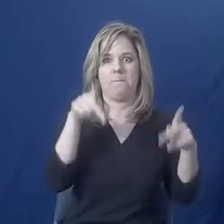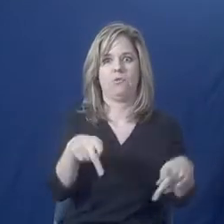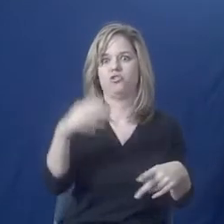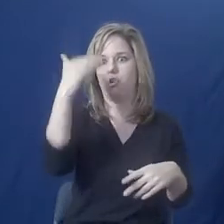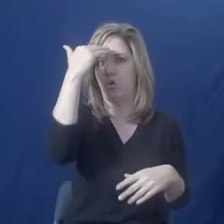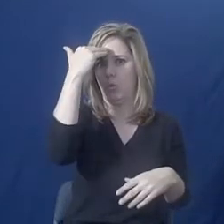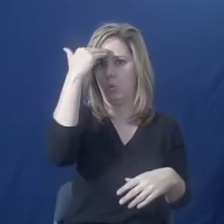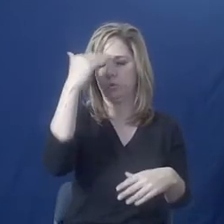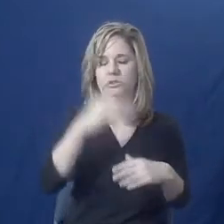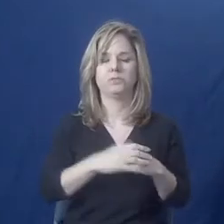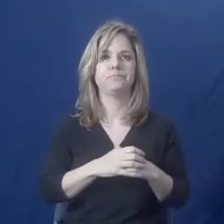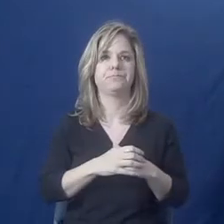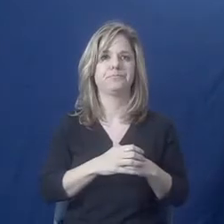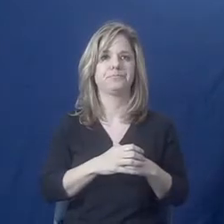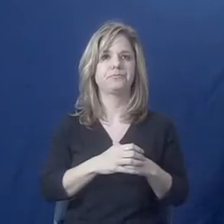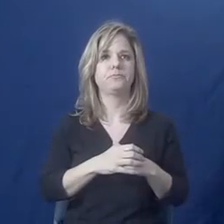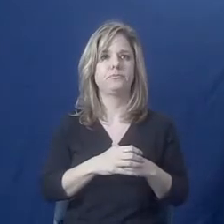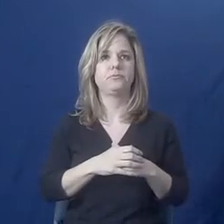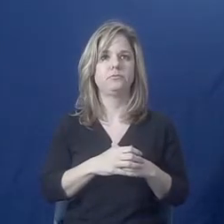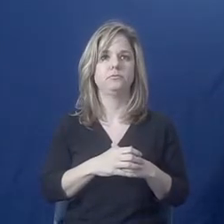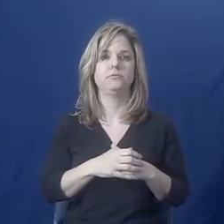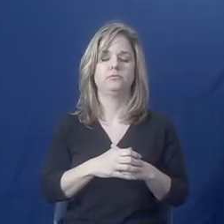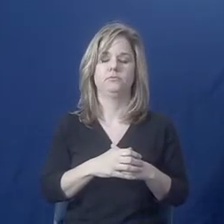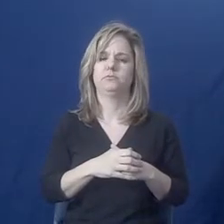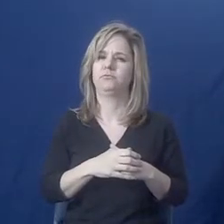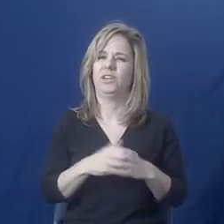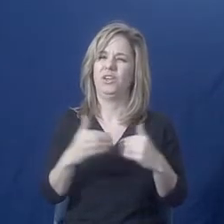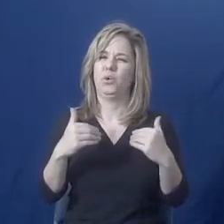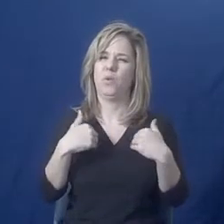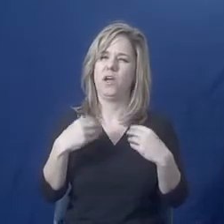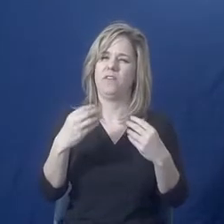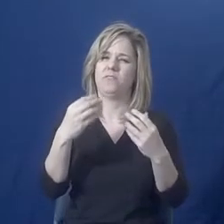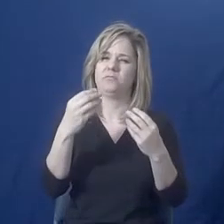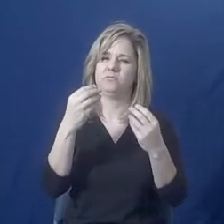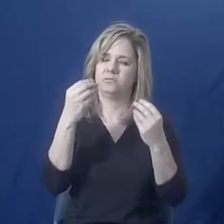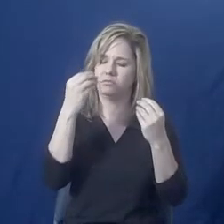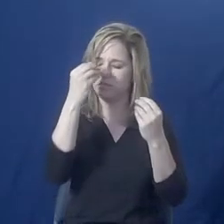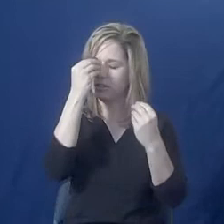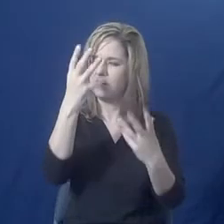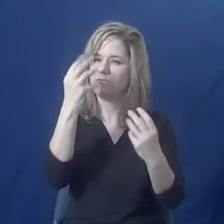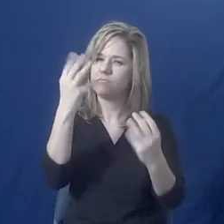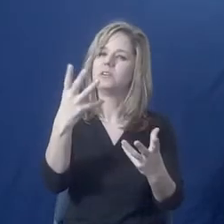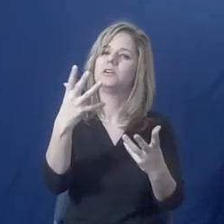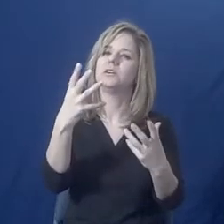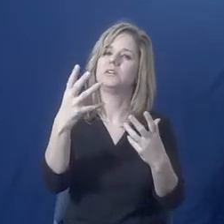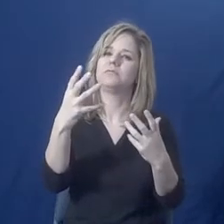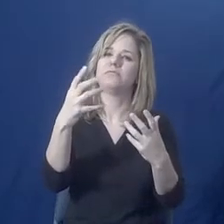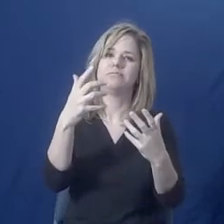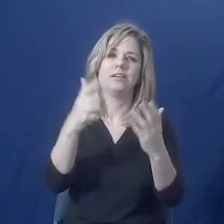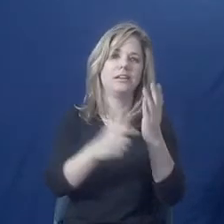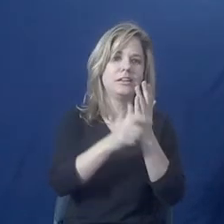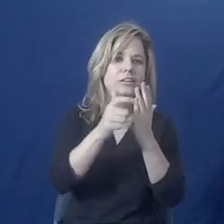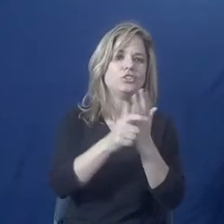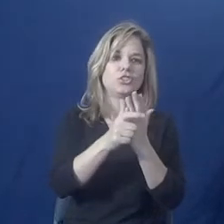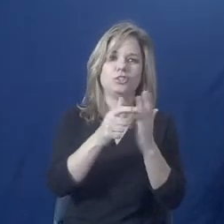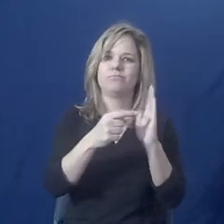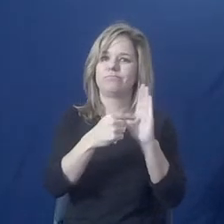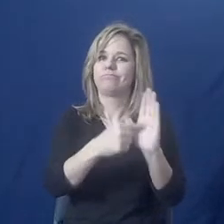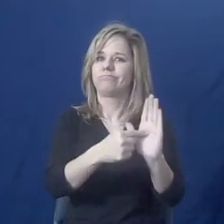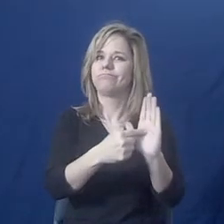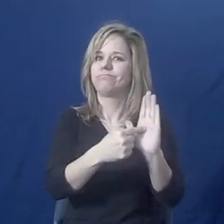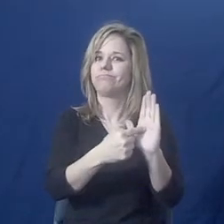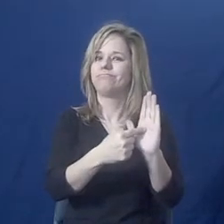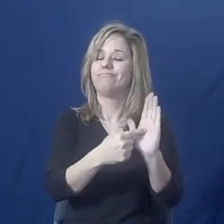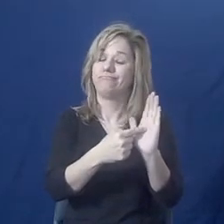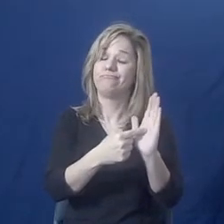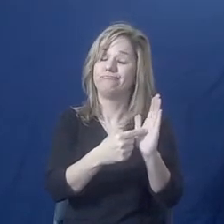So we have a lot of information, a lot of literature that unfortunately shows that